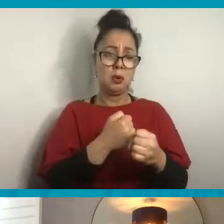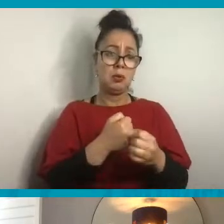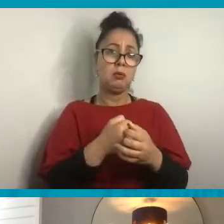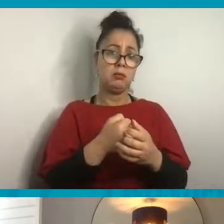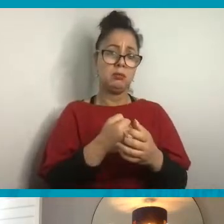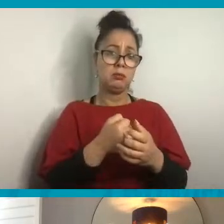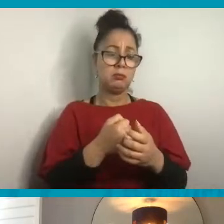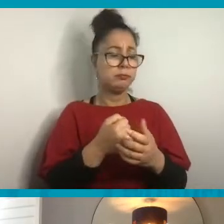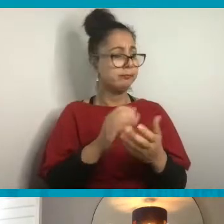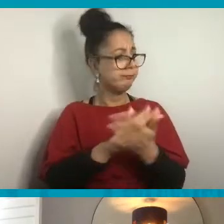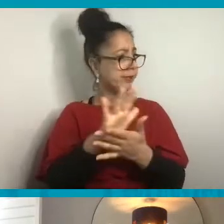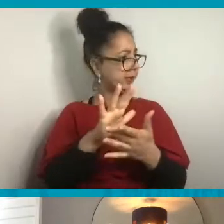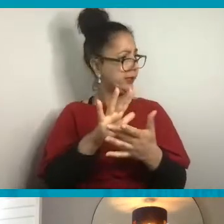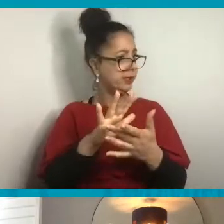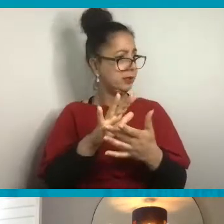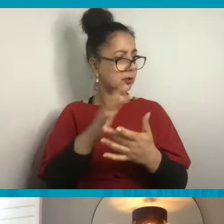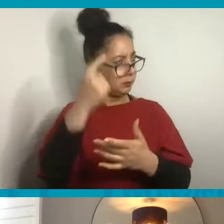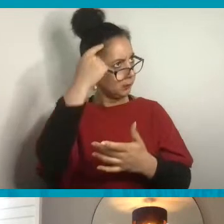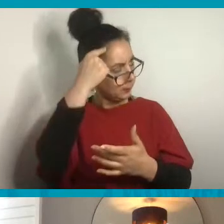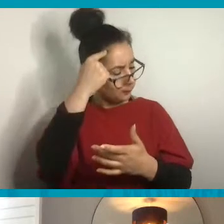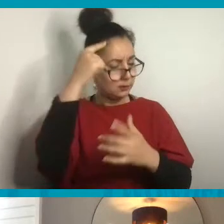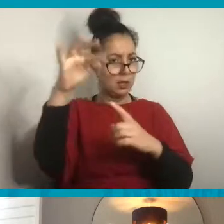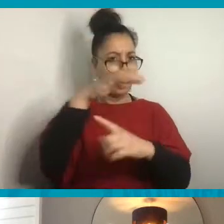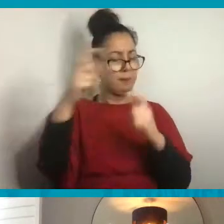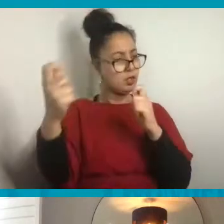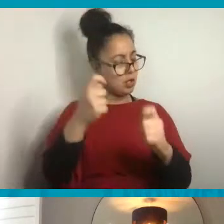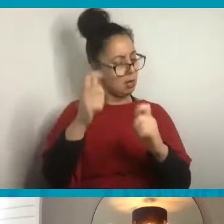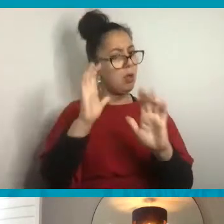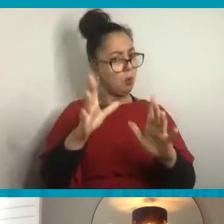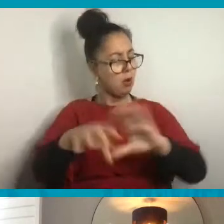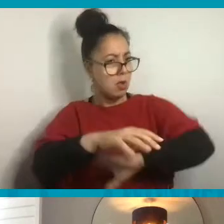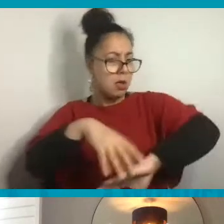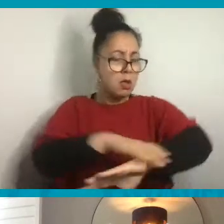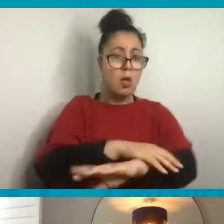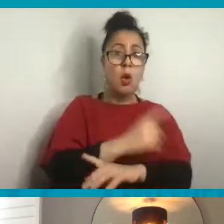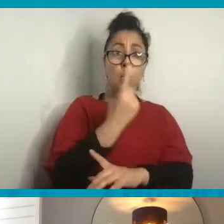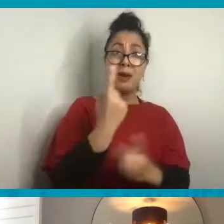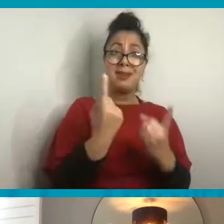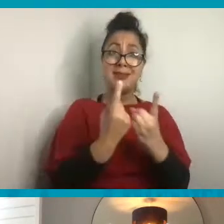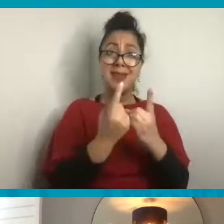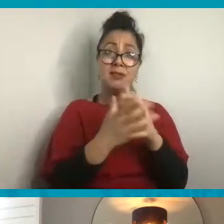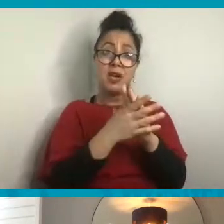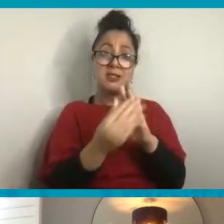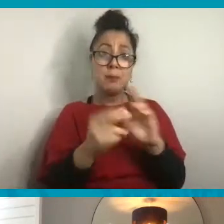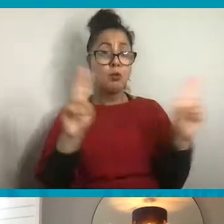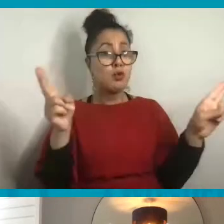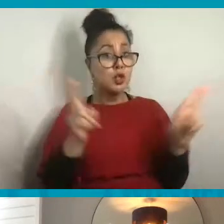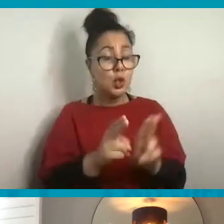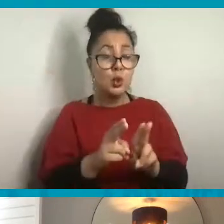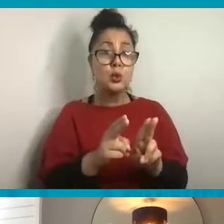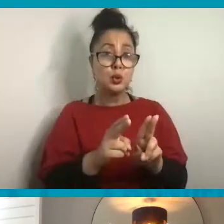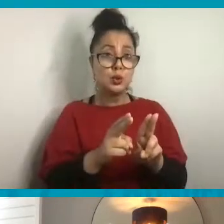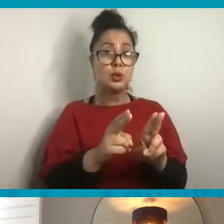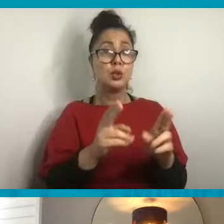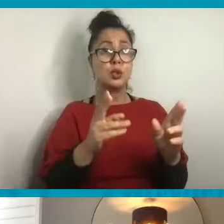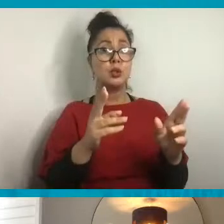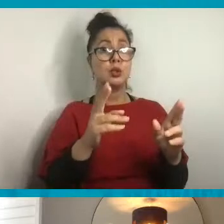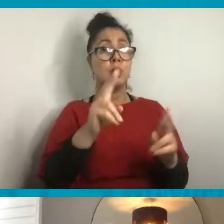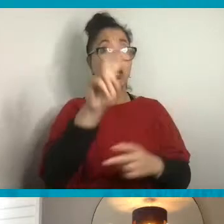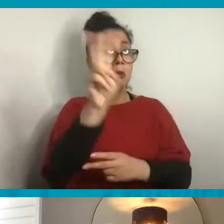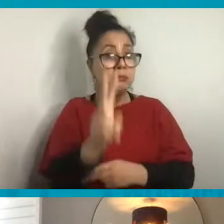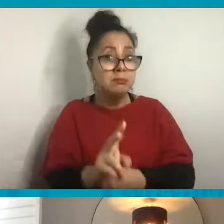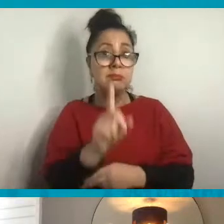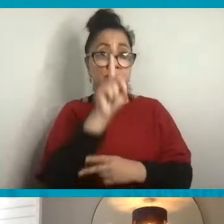address climate change. One of them could be, as we said, like reduce your energy at home. Also,